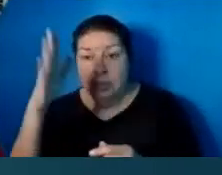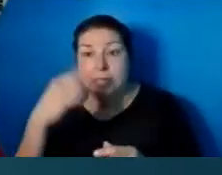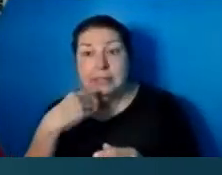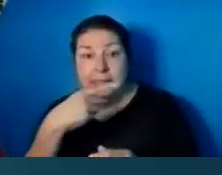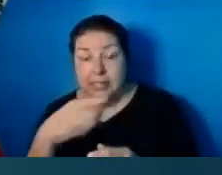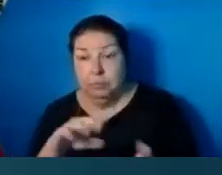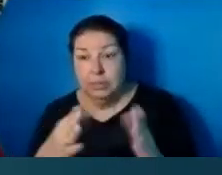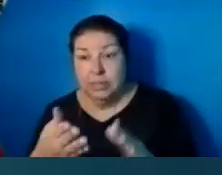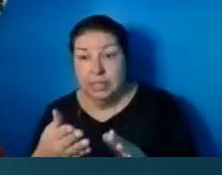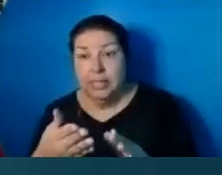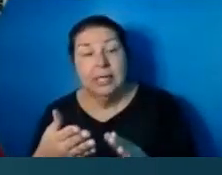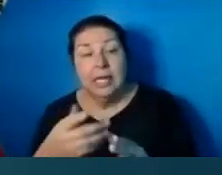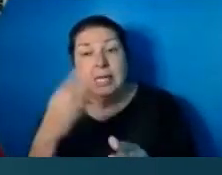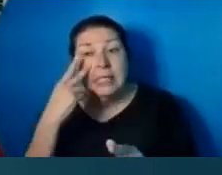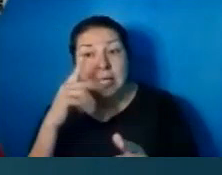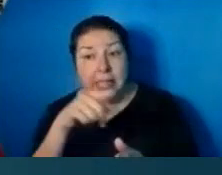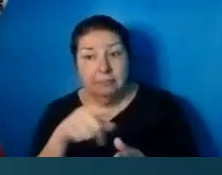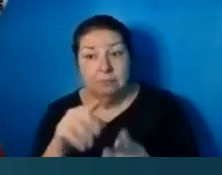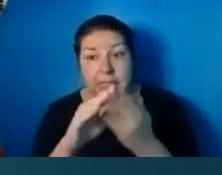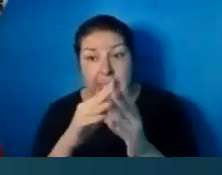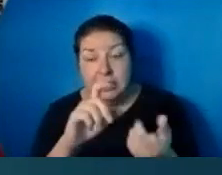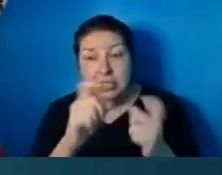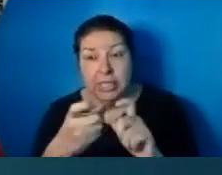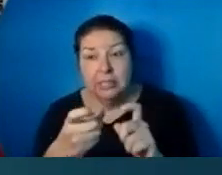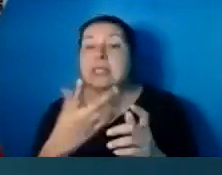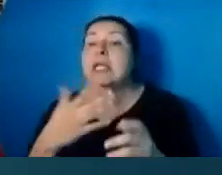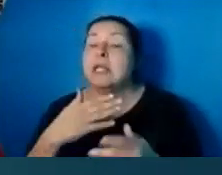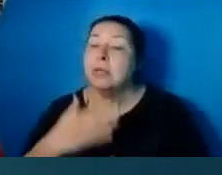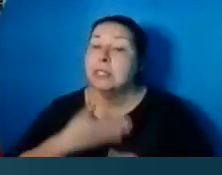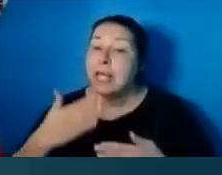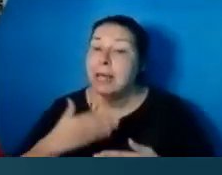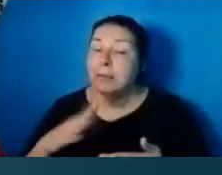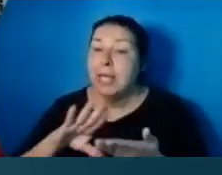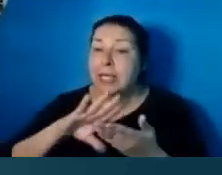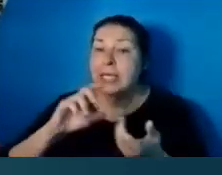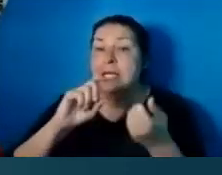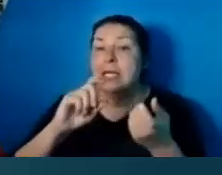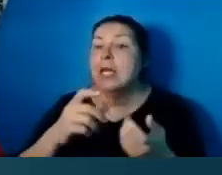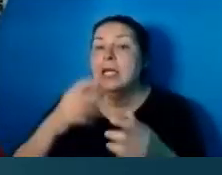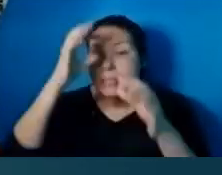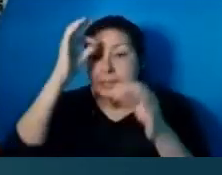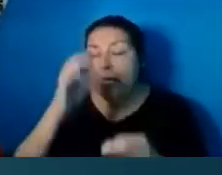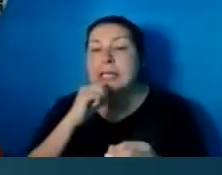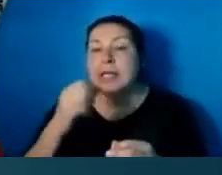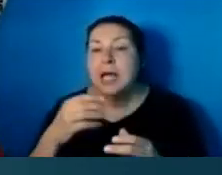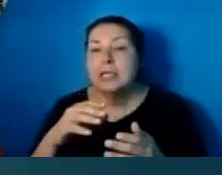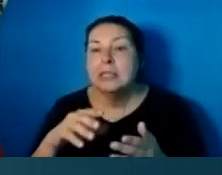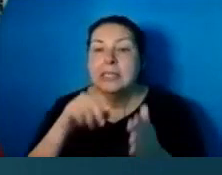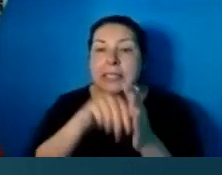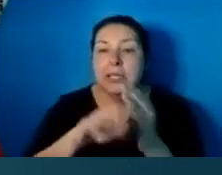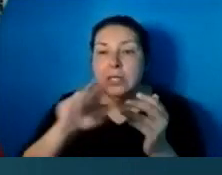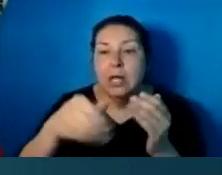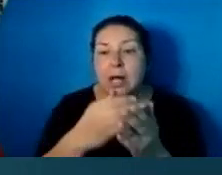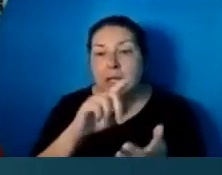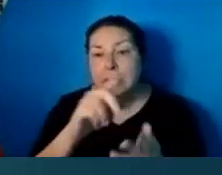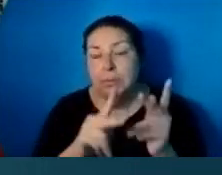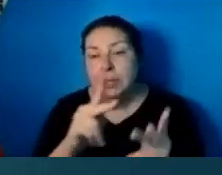but God desires repentance. God desires people to turn from their evil